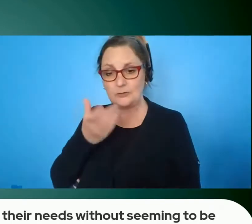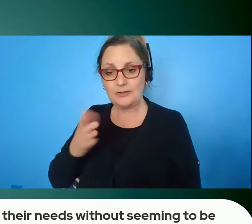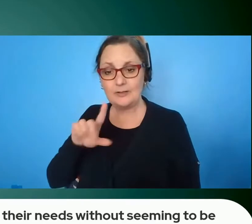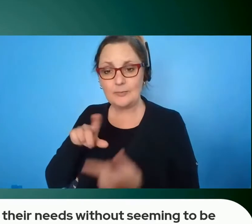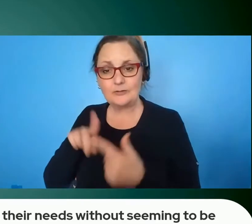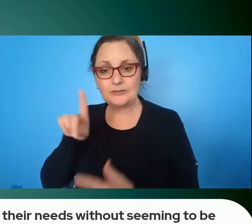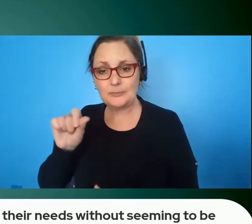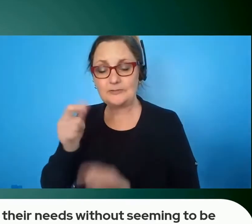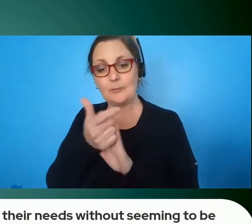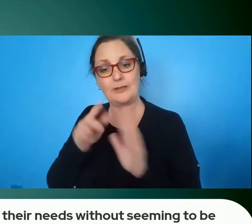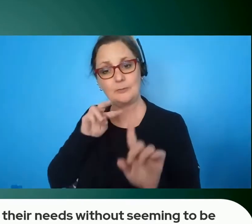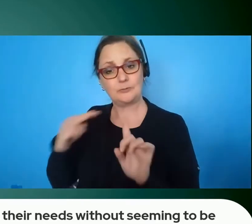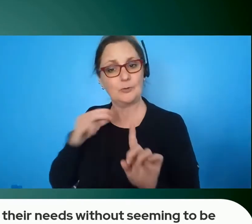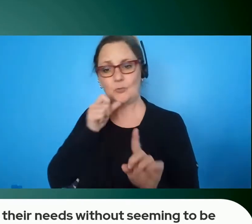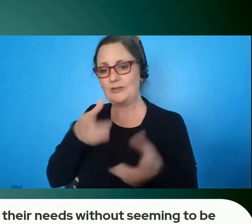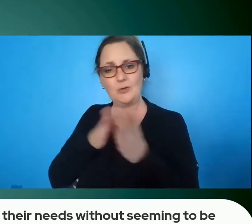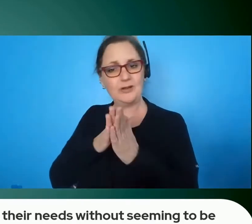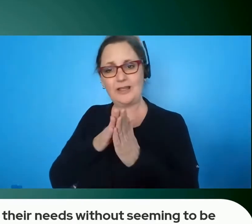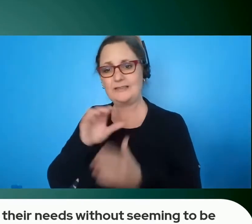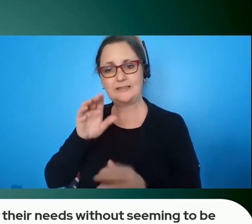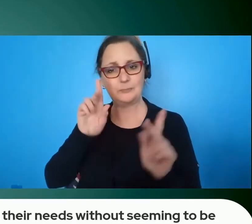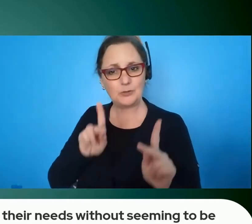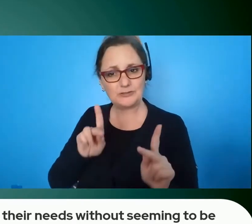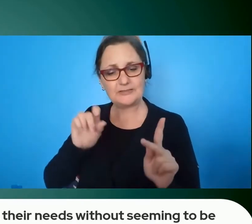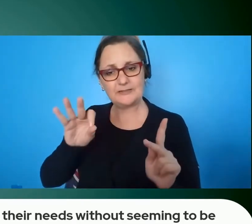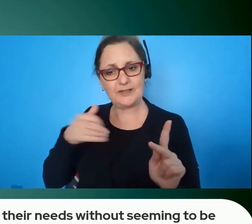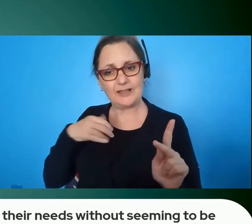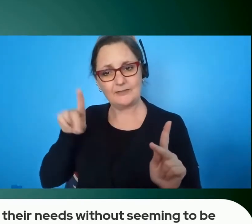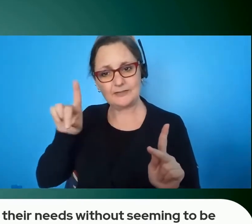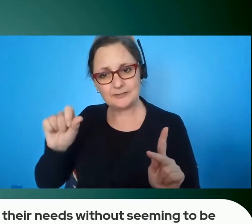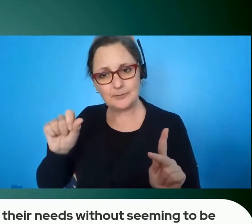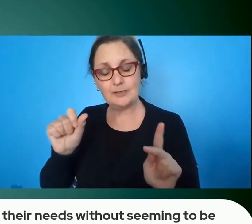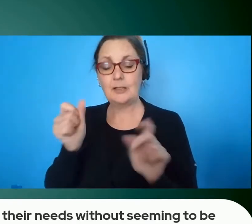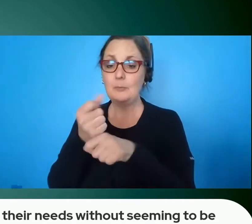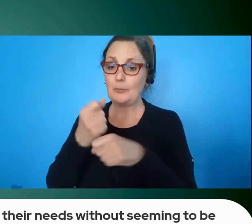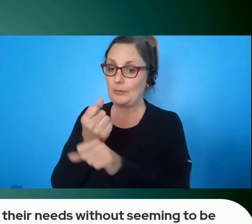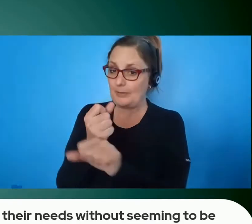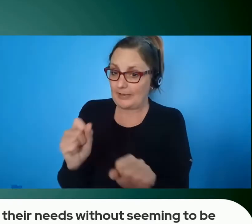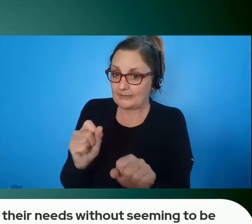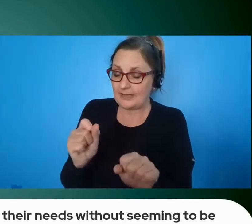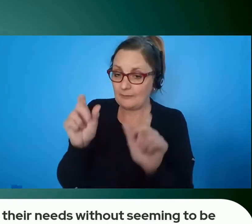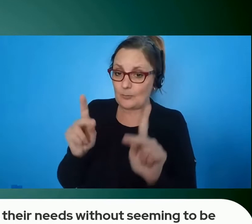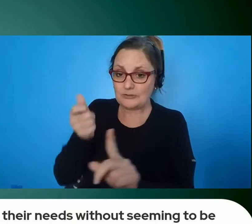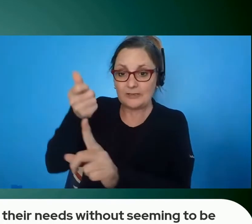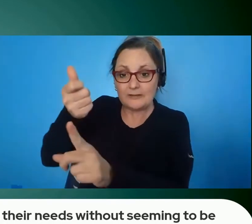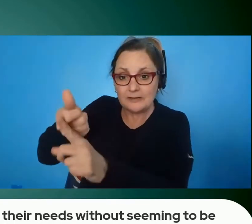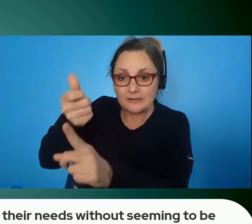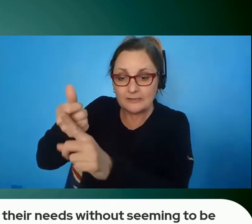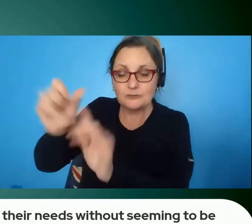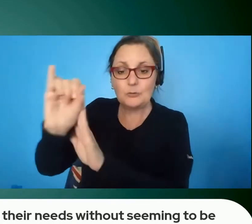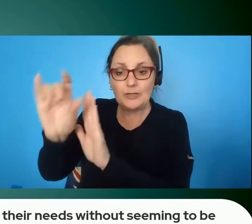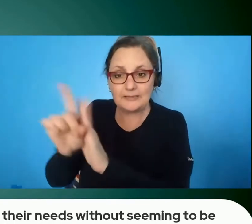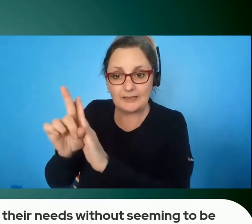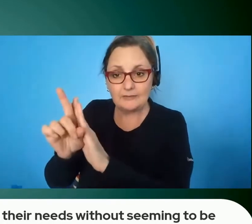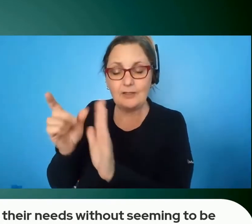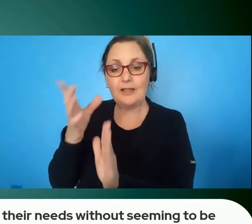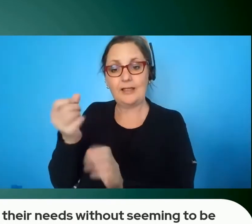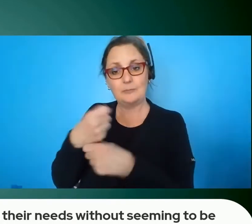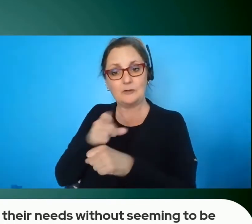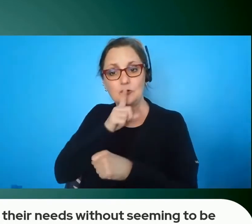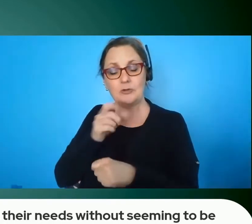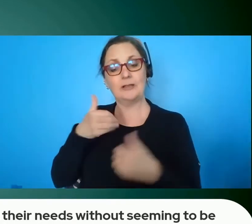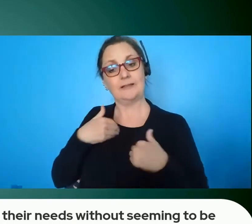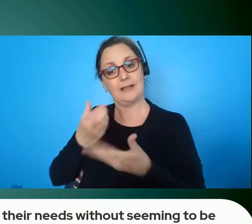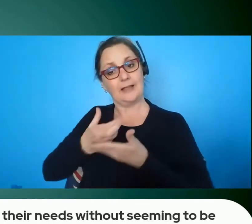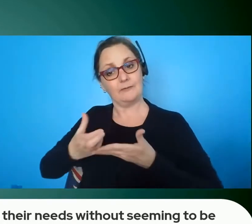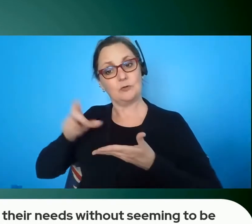people if they have disabilities what we do is make it safe for someone to self-identify and make sure that they have all the resources that they may need